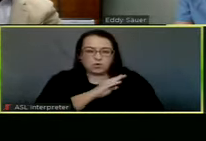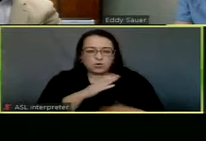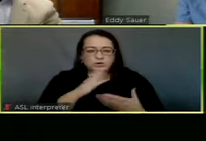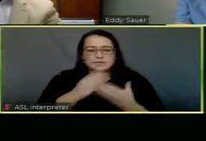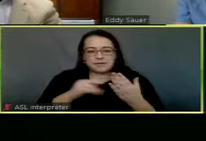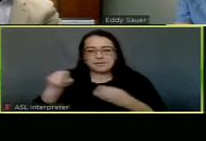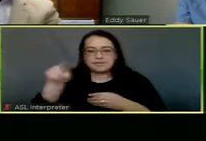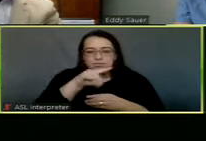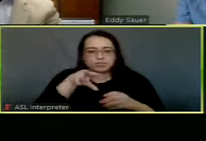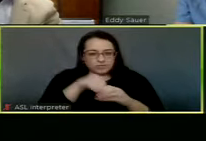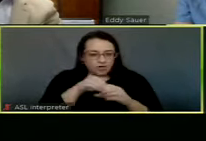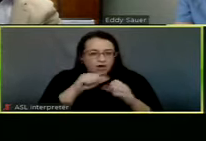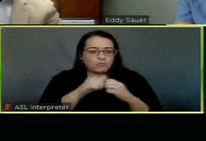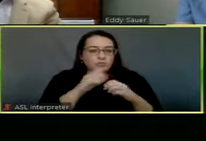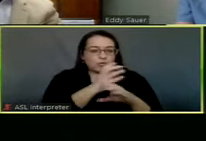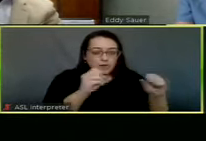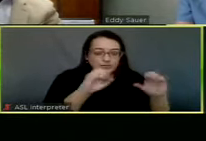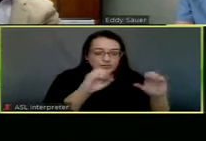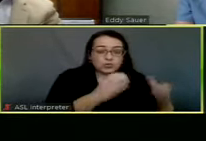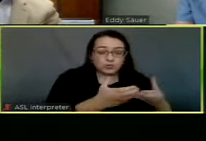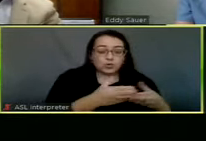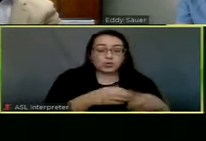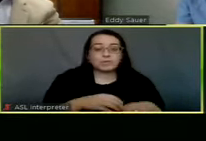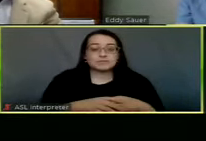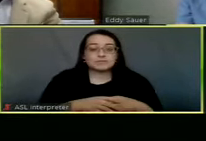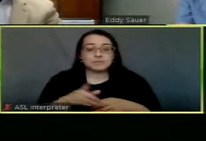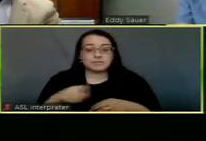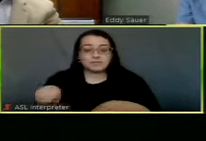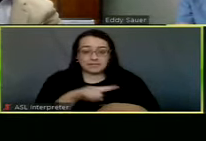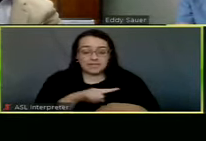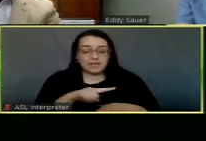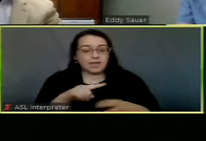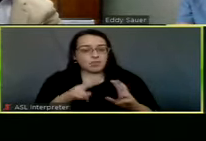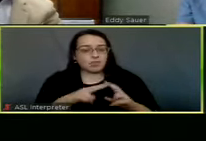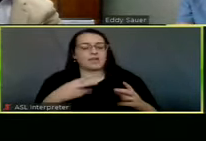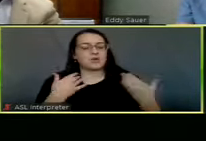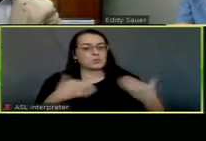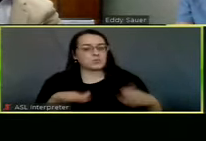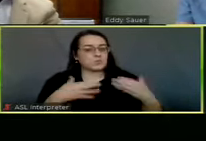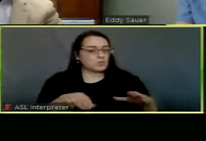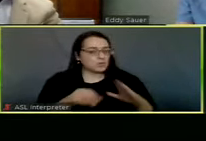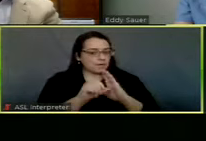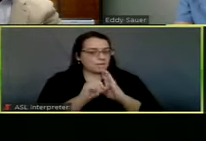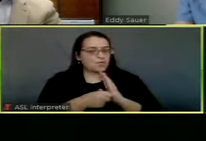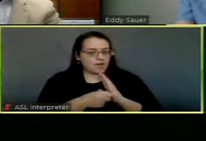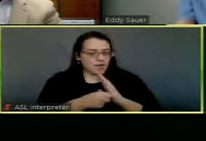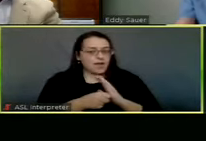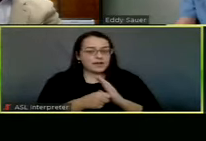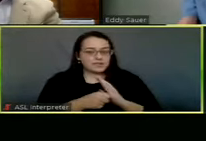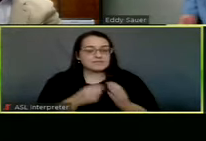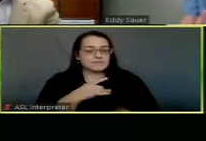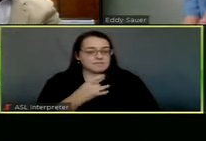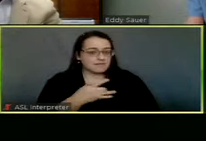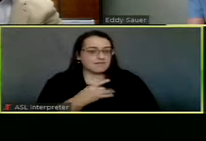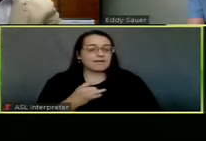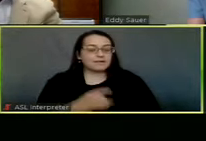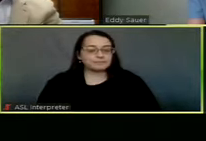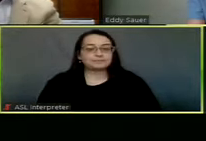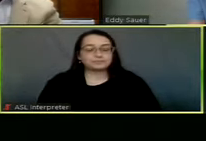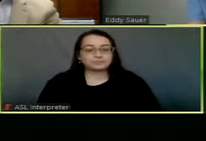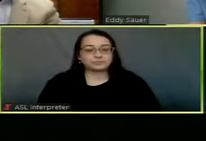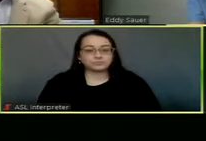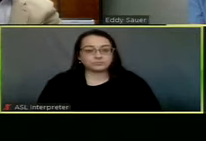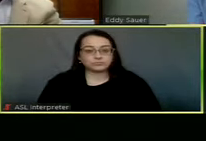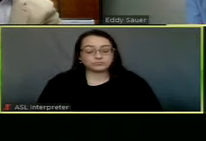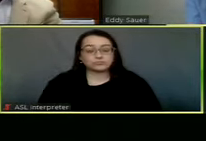with some of the rescues and different things. Um, they were very impressed with what is going on. Uh, as a matter of fact, the